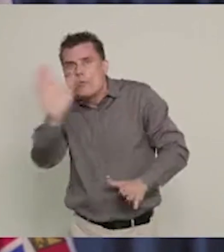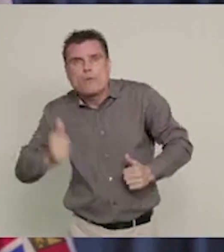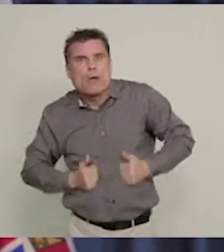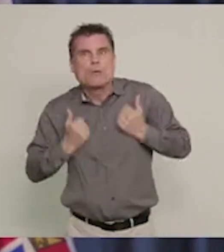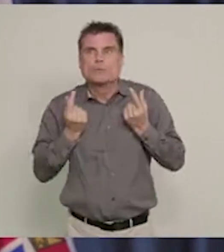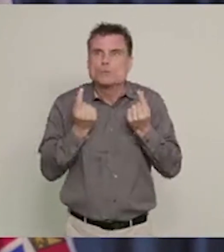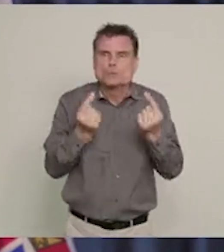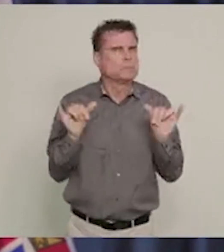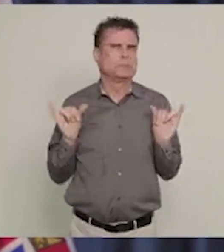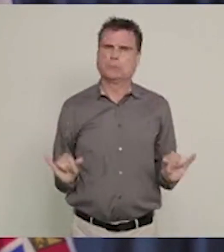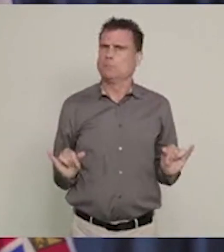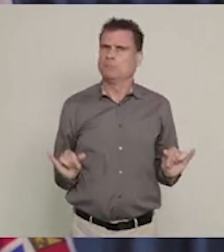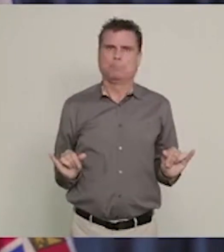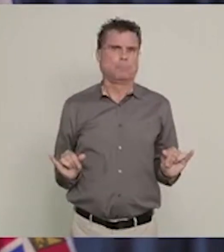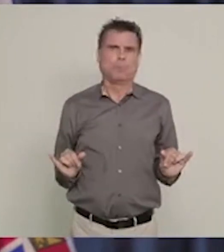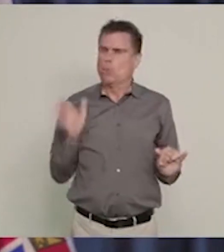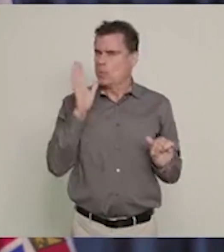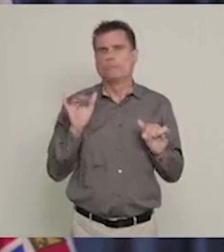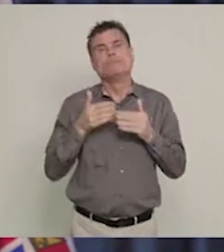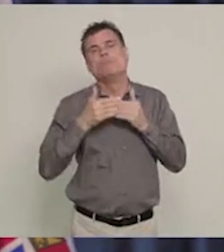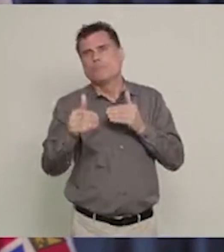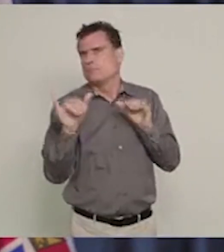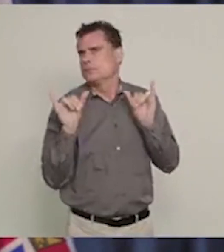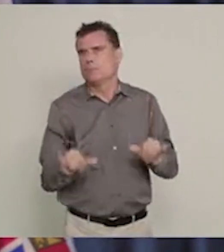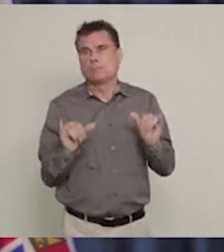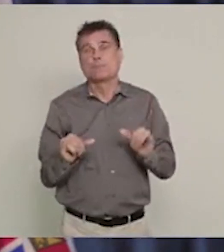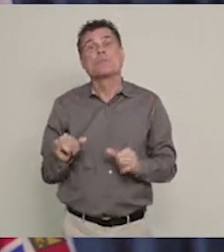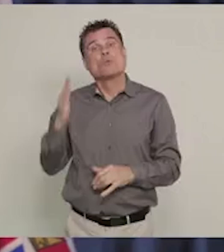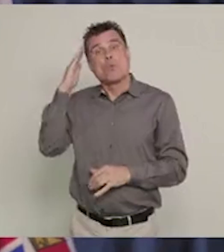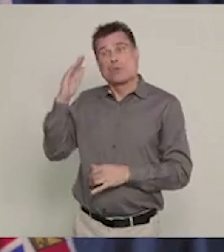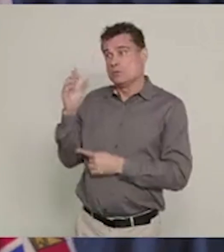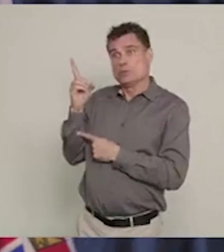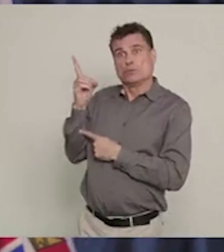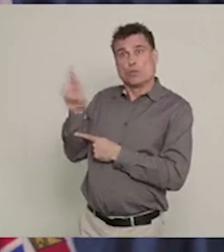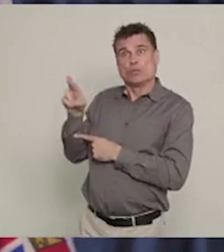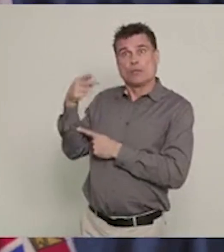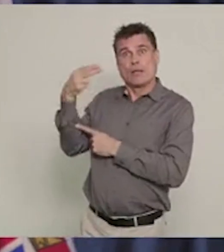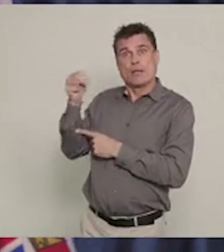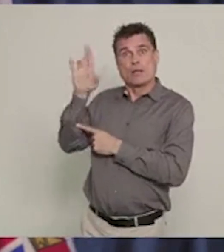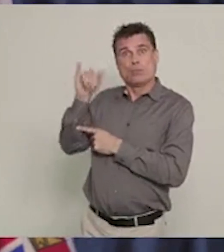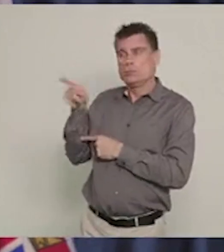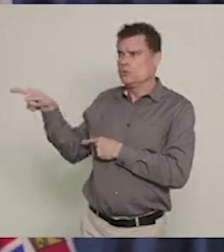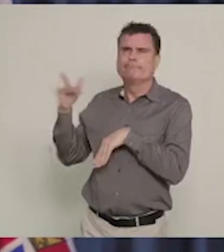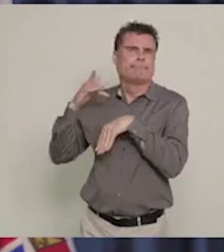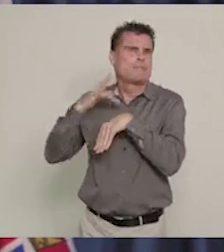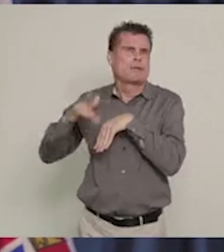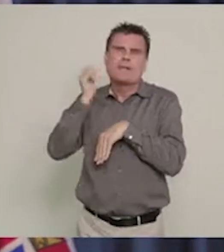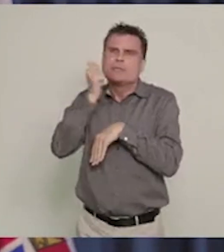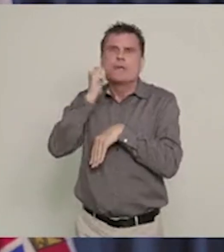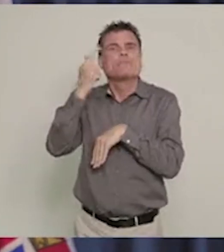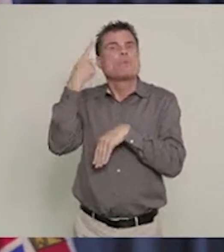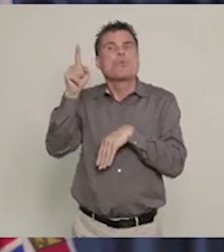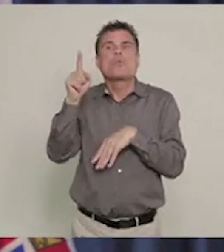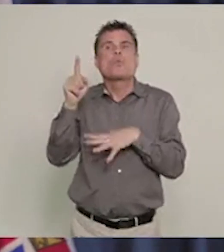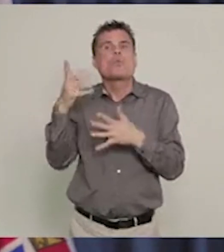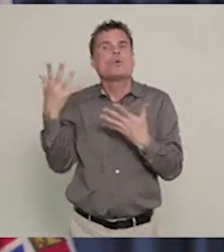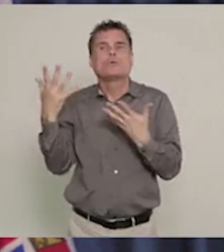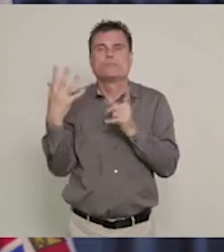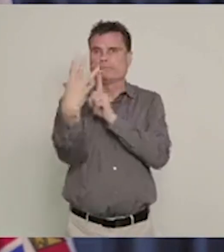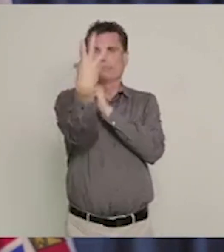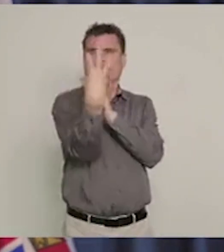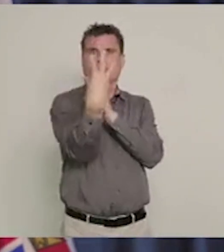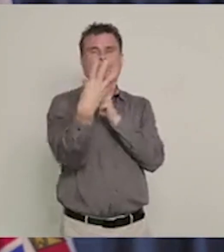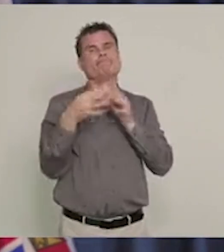Henry is available every day for extensive Q&As with the media. This is broadcast live on many networks.